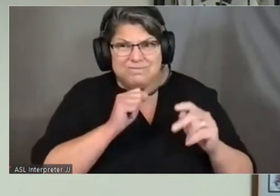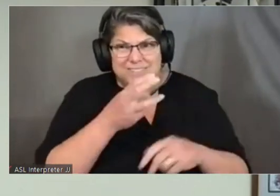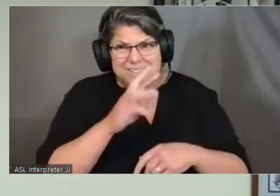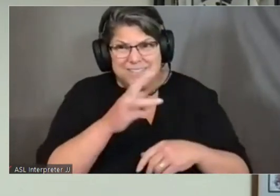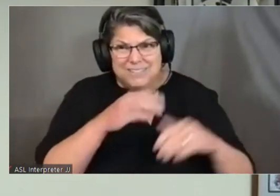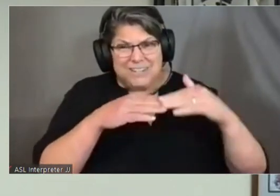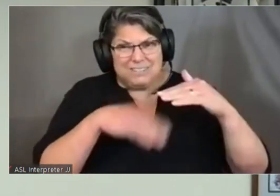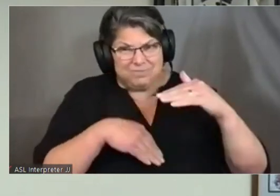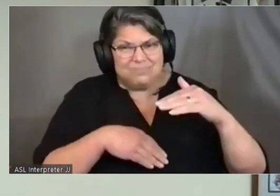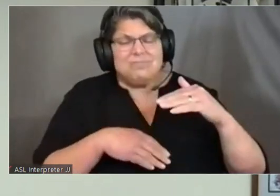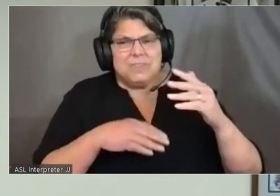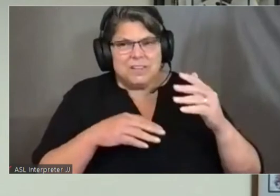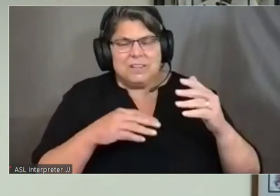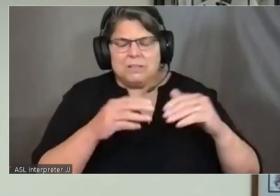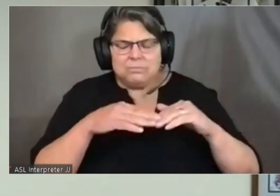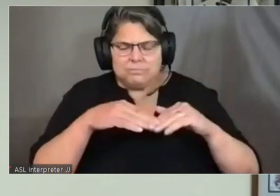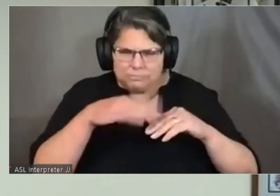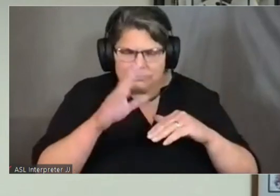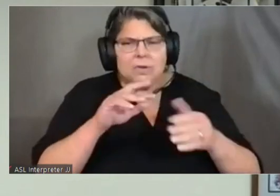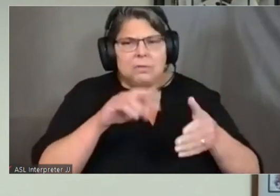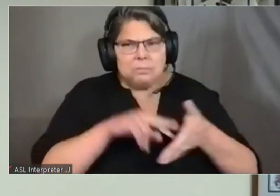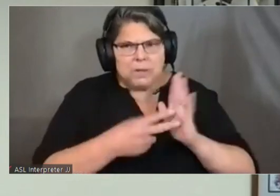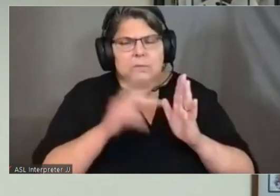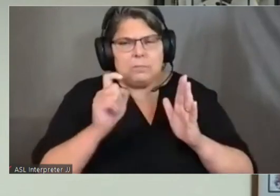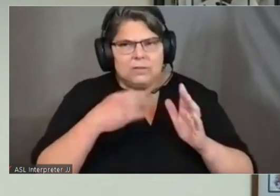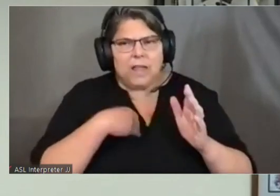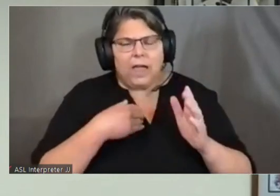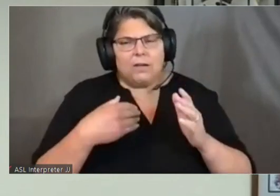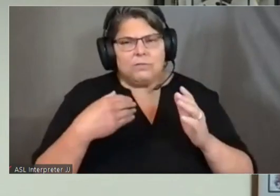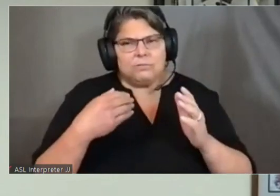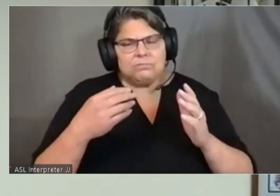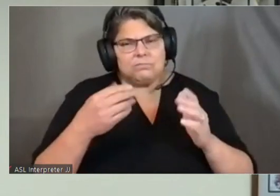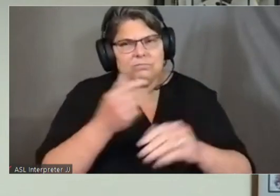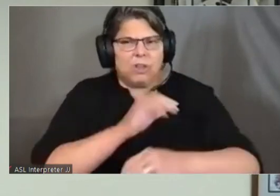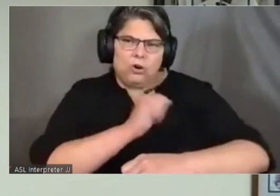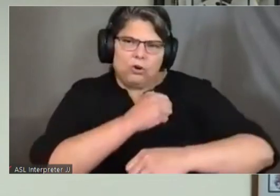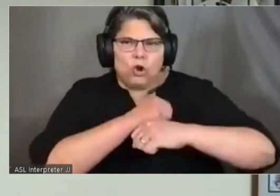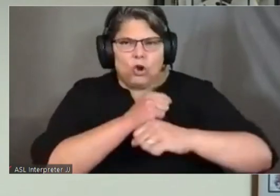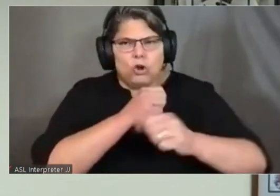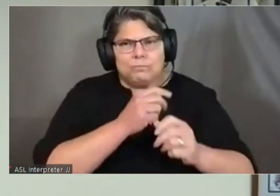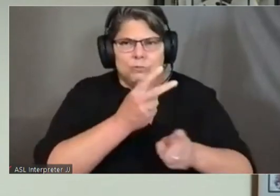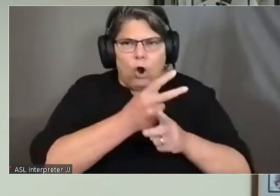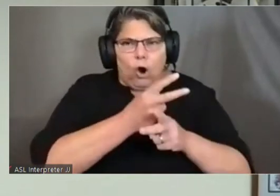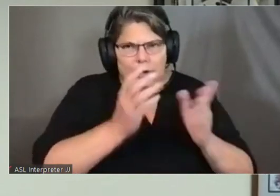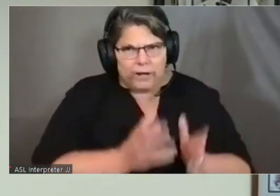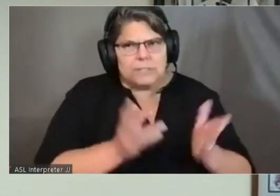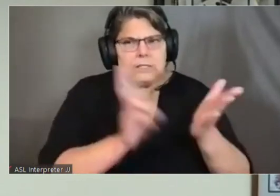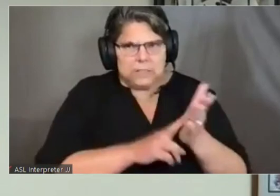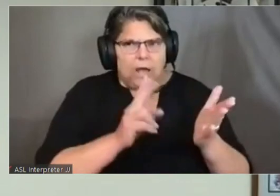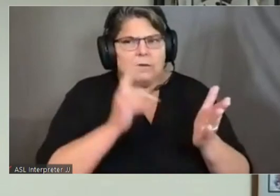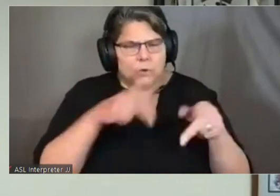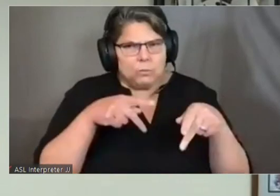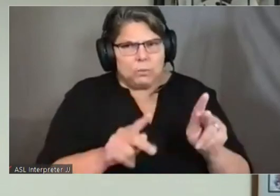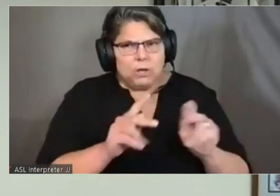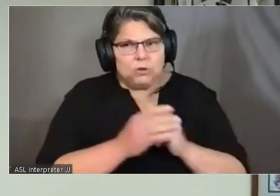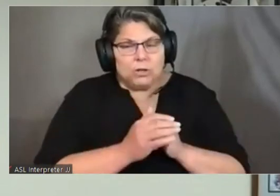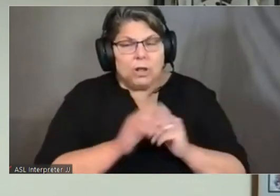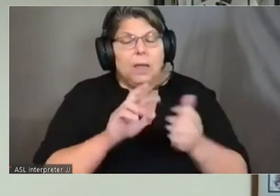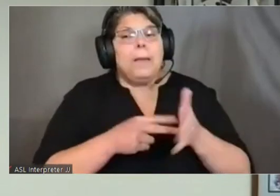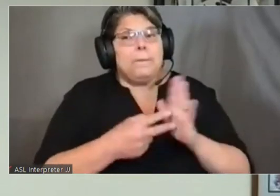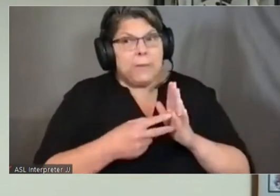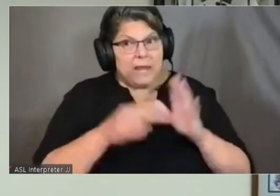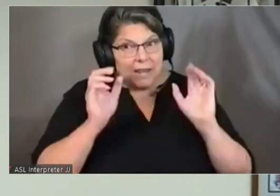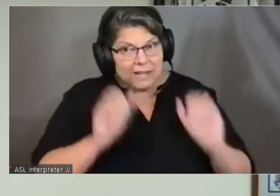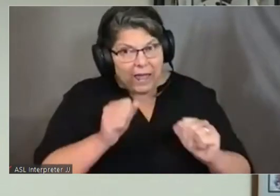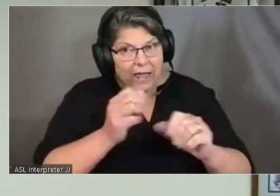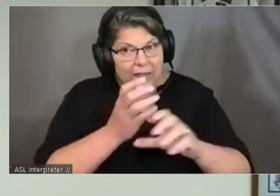need to be signed by a responsible guardian. Please remember eligibility does not mean availability.